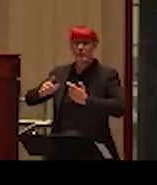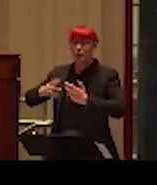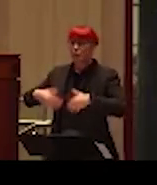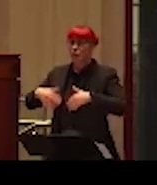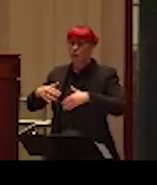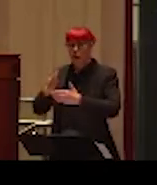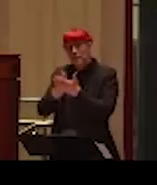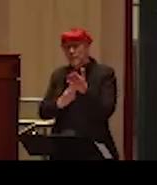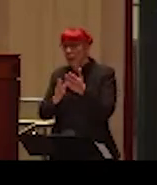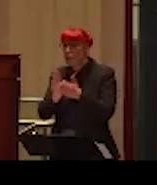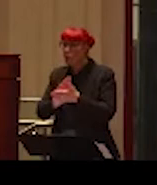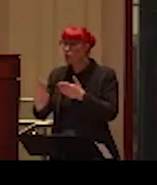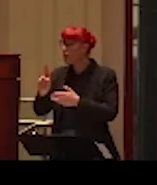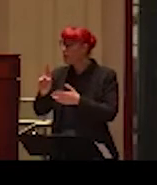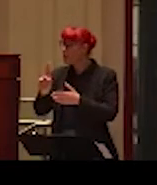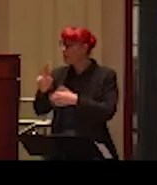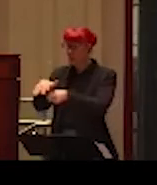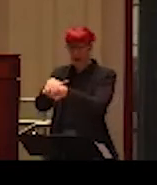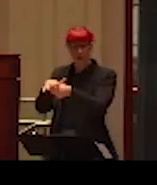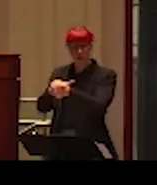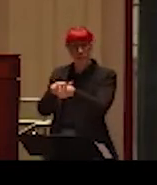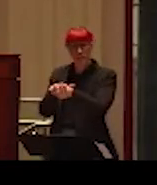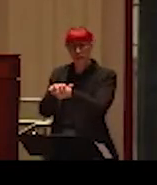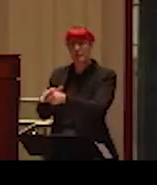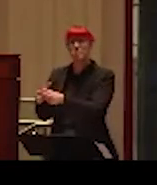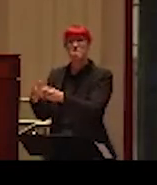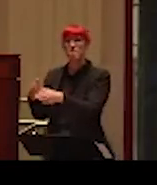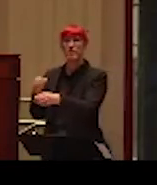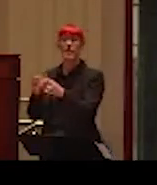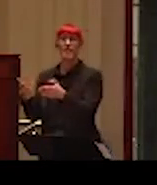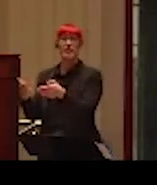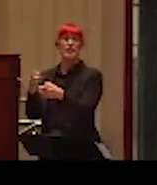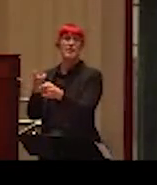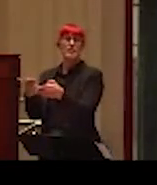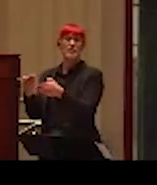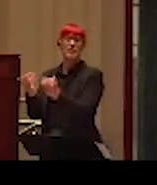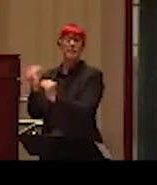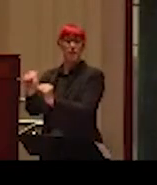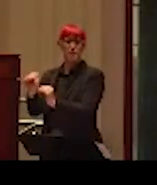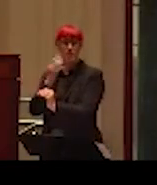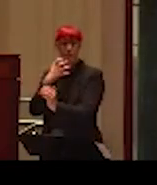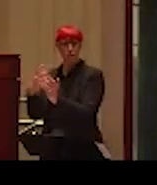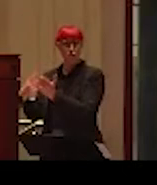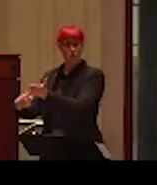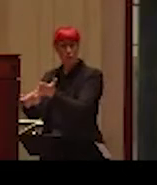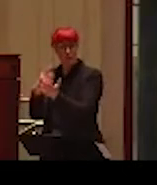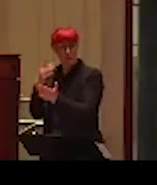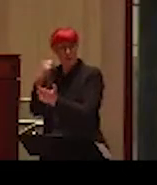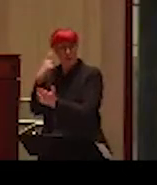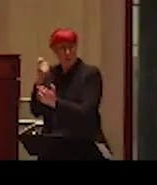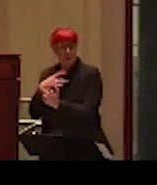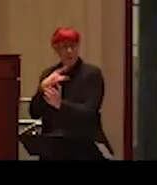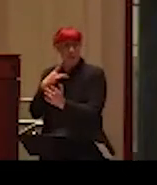university campuses appears to be constrained. Faculty may feel deterred from exploring certain subjects and expressing candid opinions,